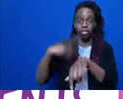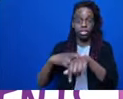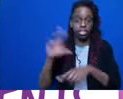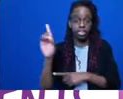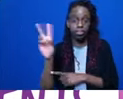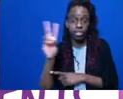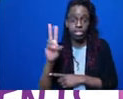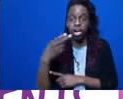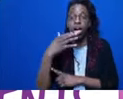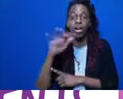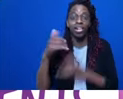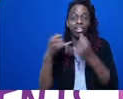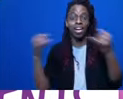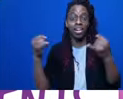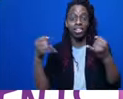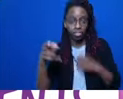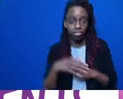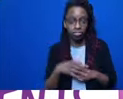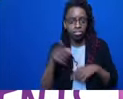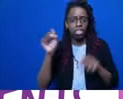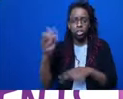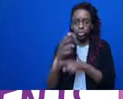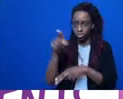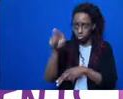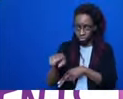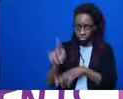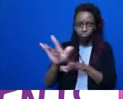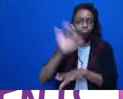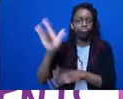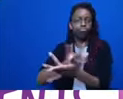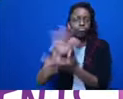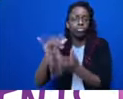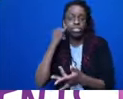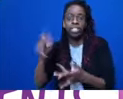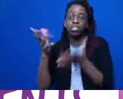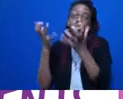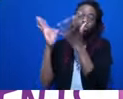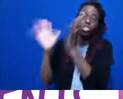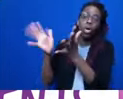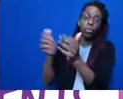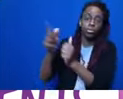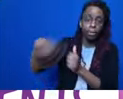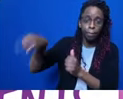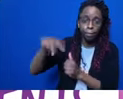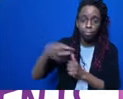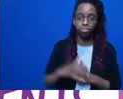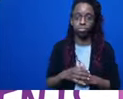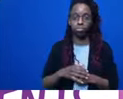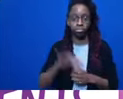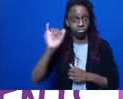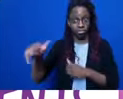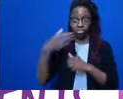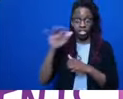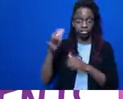also live 24-7. I'm also going to be dropping the link for the